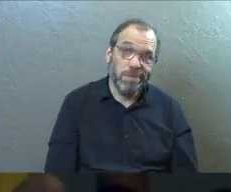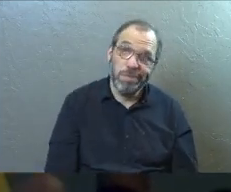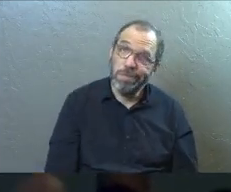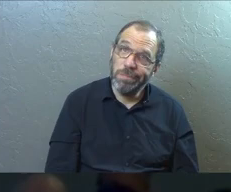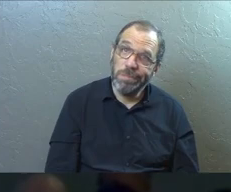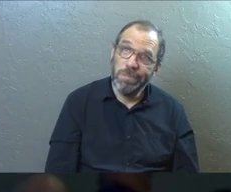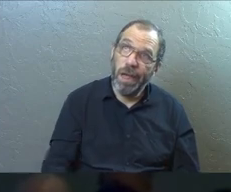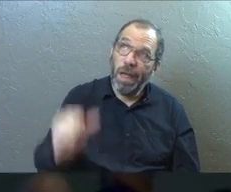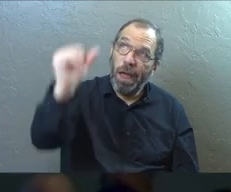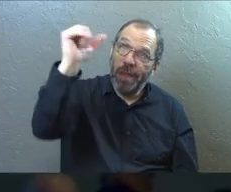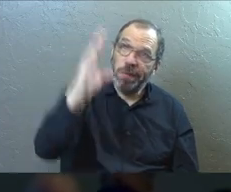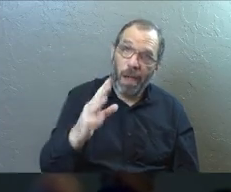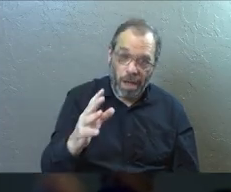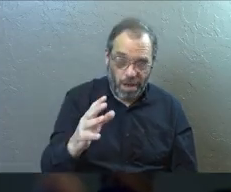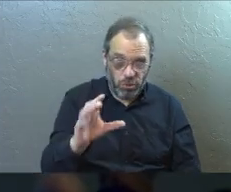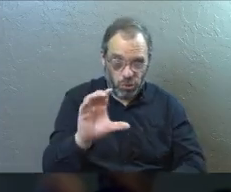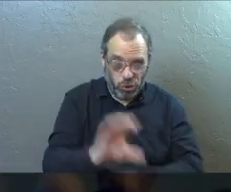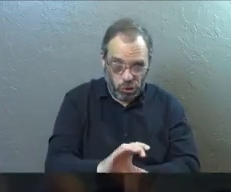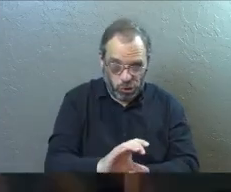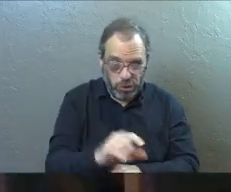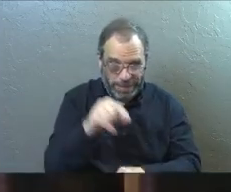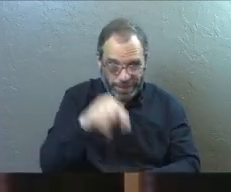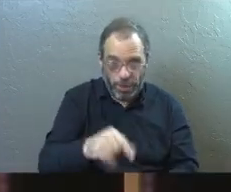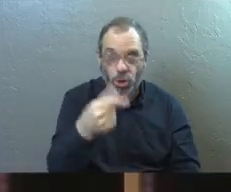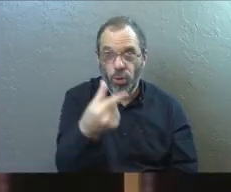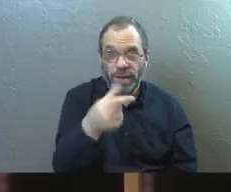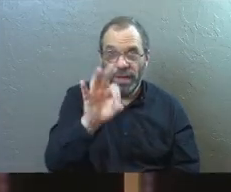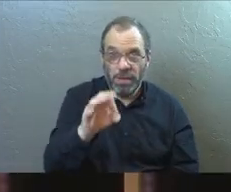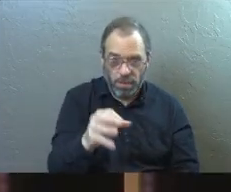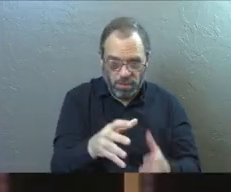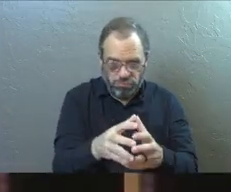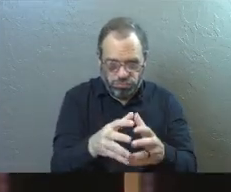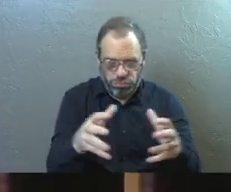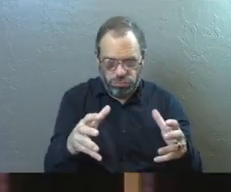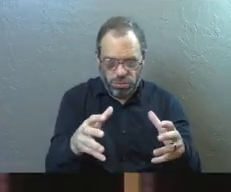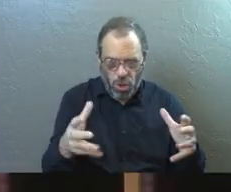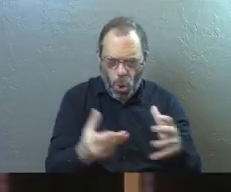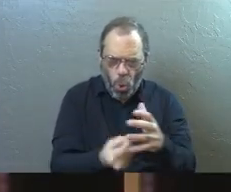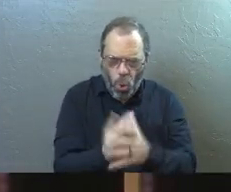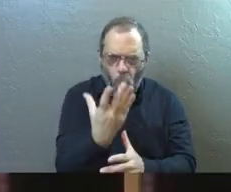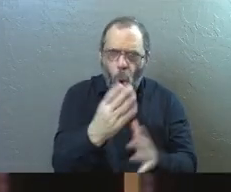And God's grown us since then. Praise God for that.